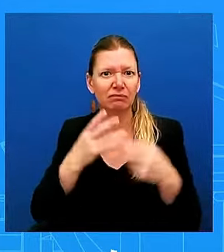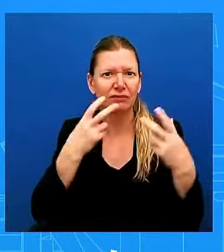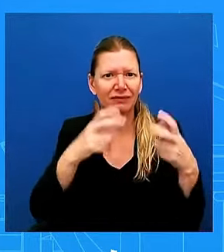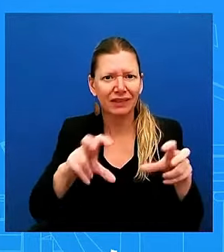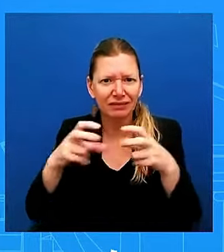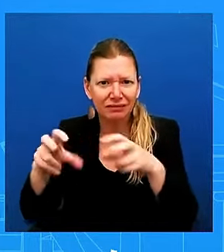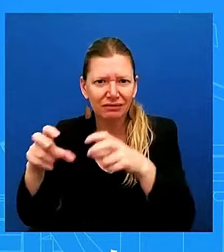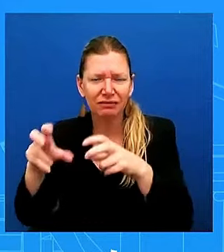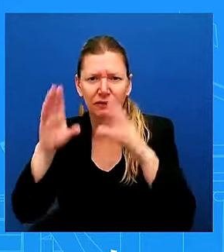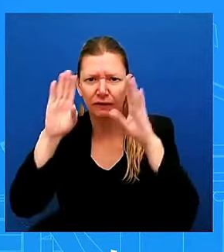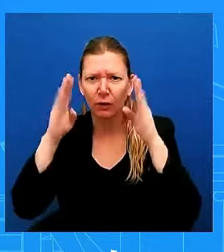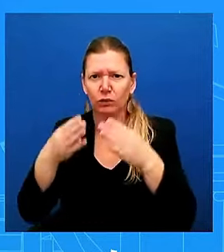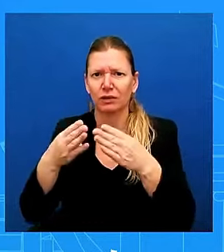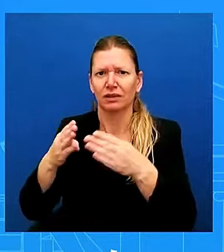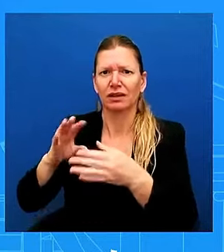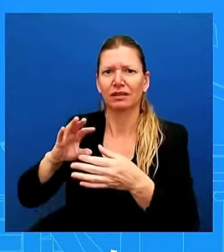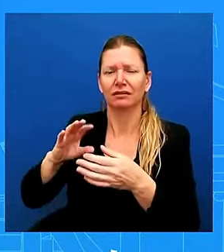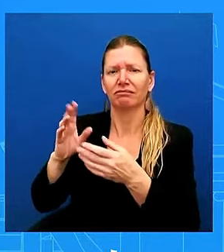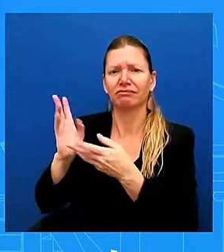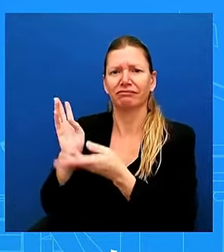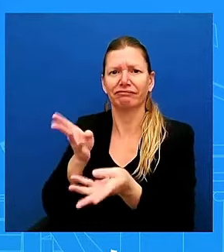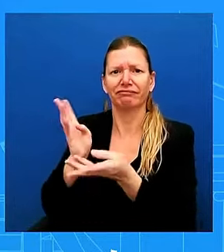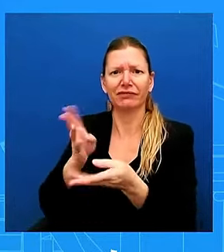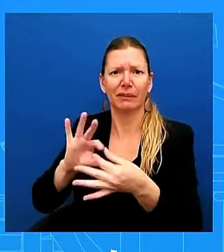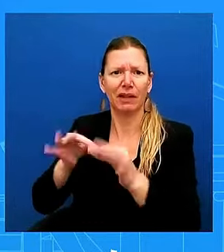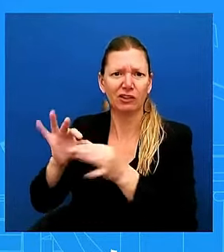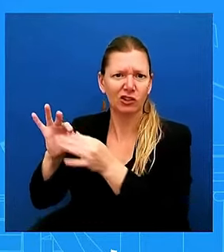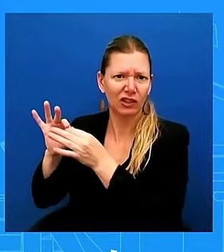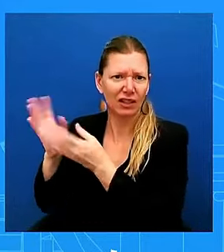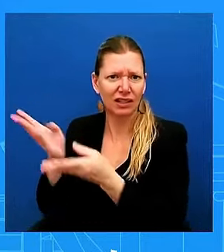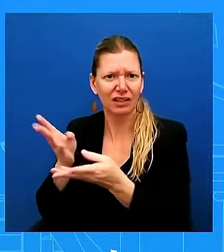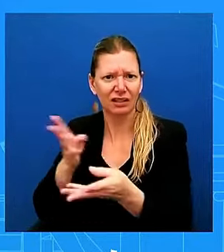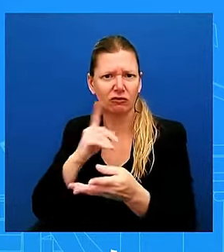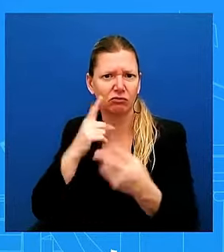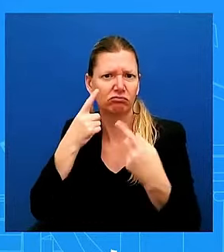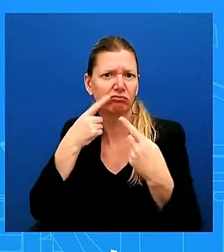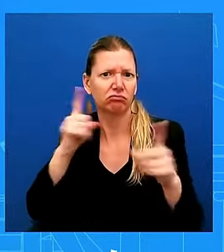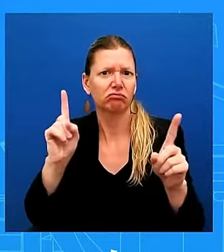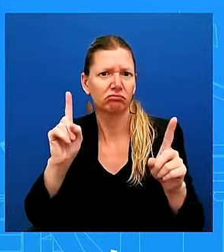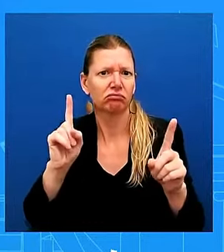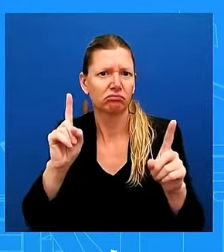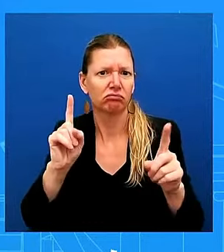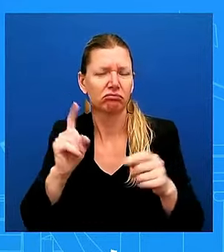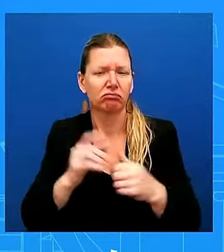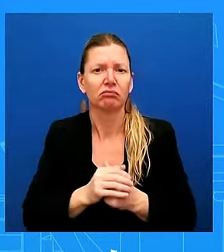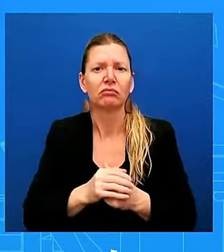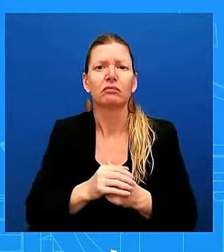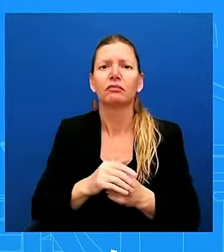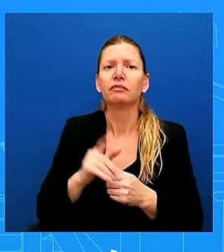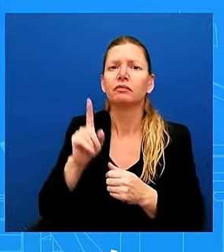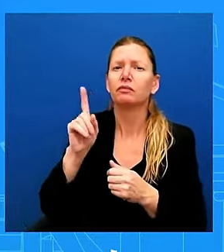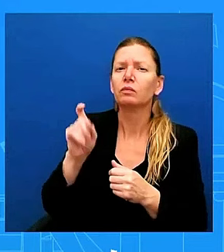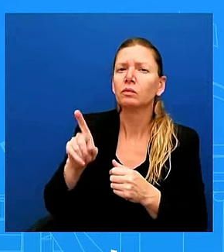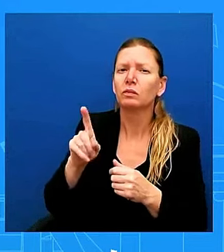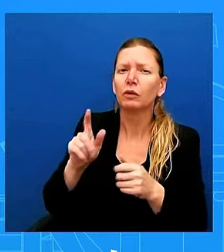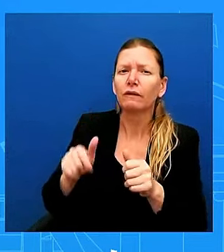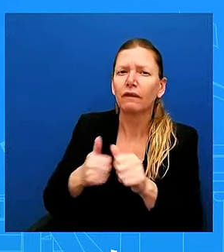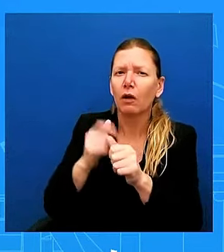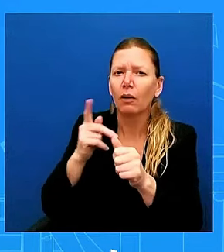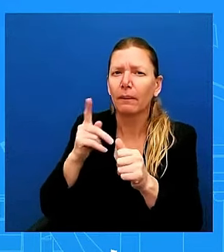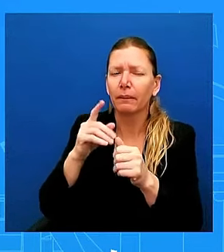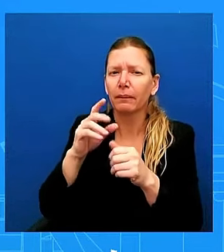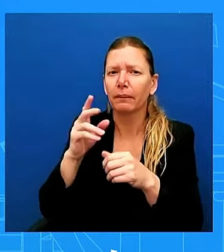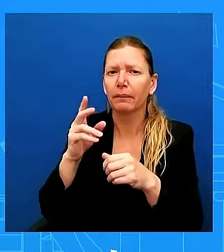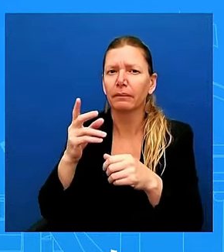mean, there was an upward revision in August, but now it's down in September. I'm just sort of wondering if you can comment on that. Yeah, so I think the most recent